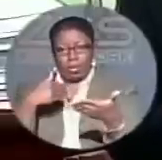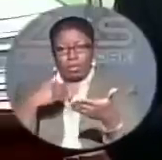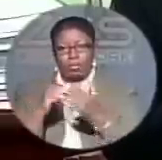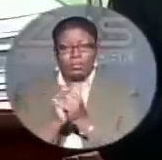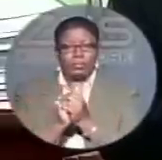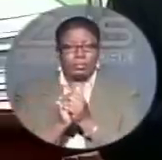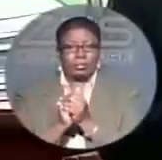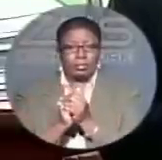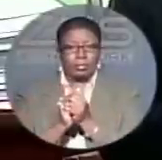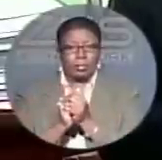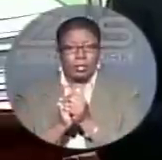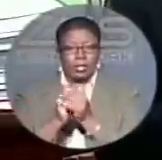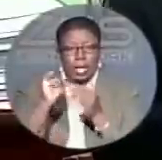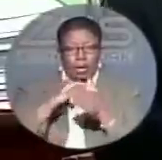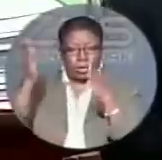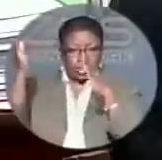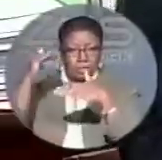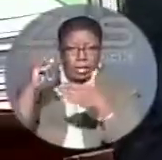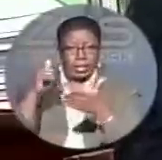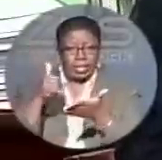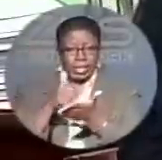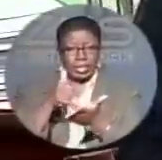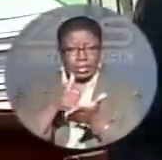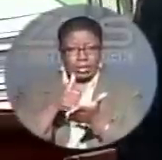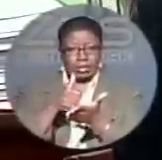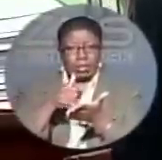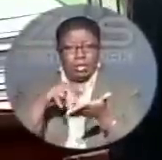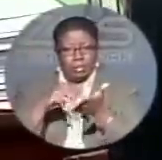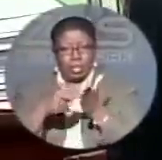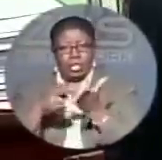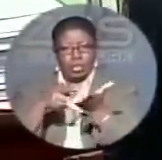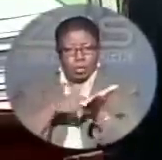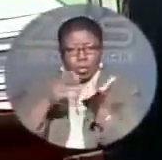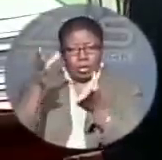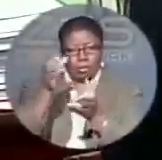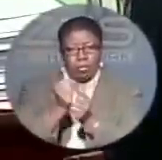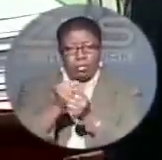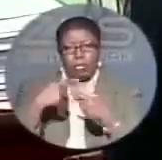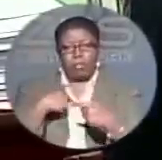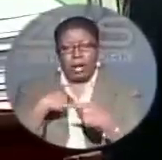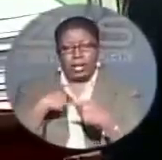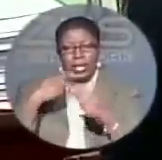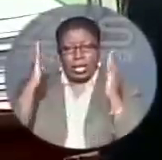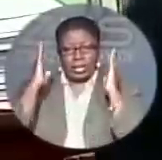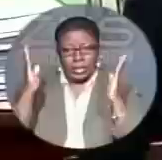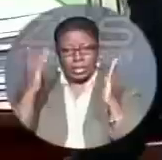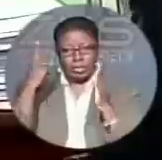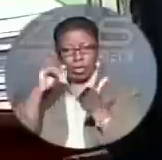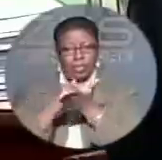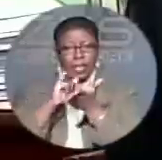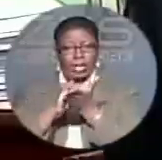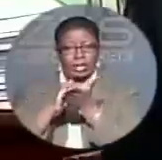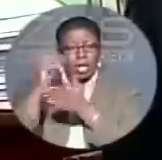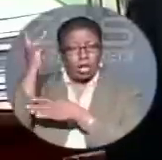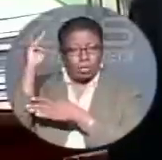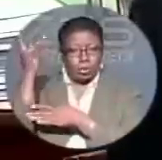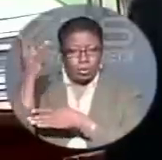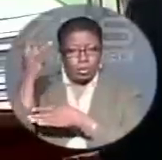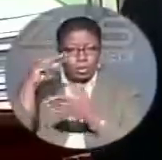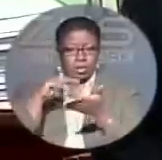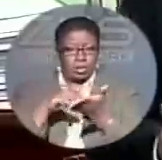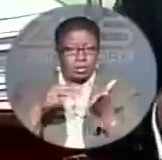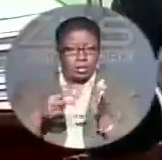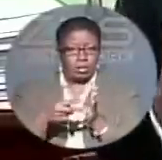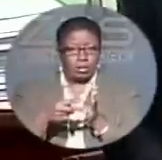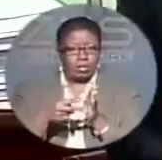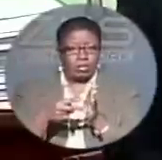circumstances, I would expect it to be brought to my attention at a meeting held for the purpose. This is not a meeting holding it for the